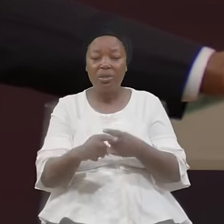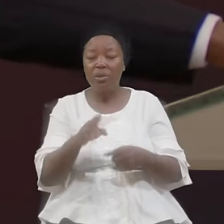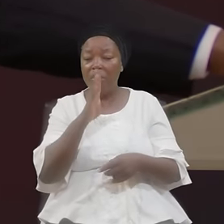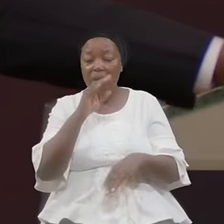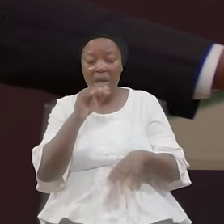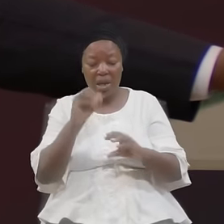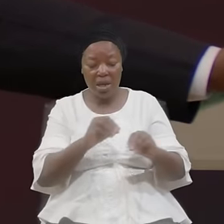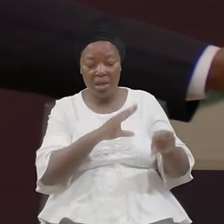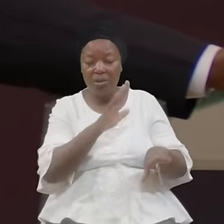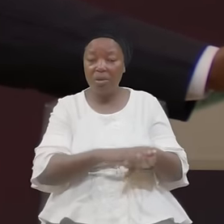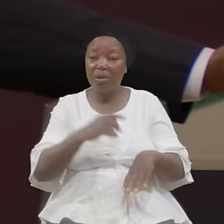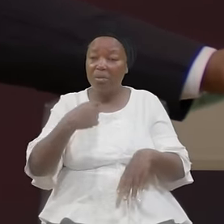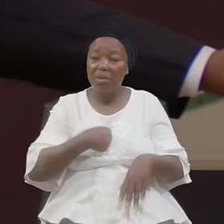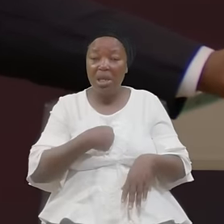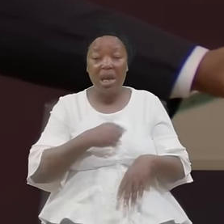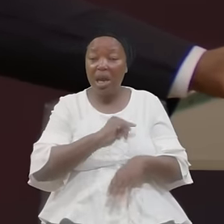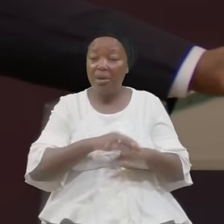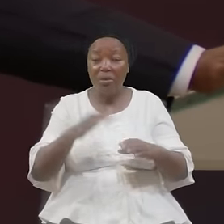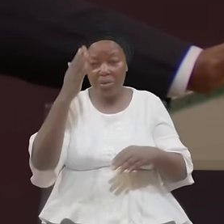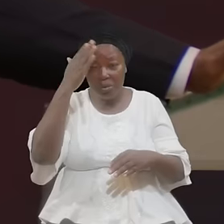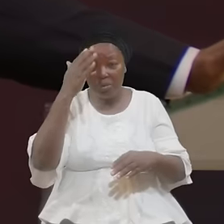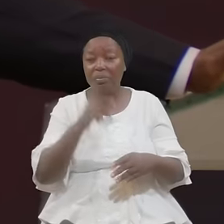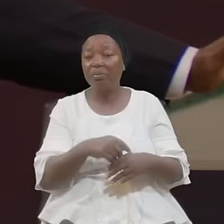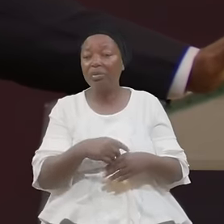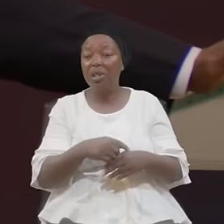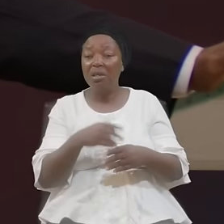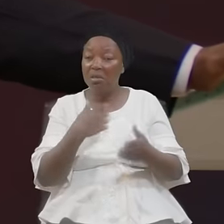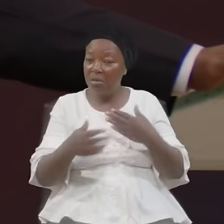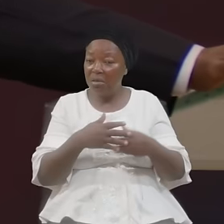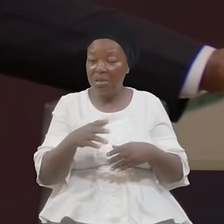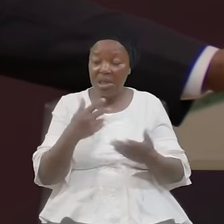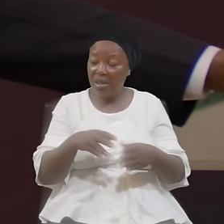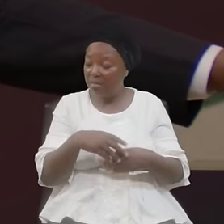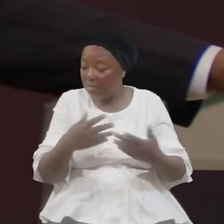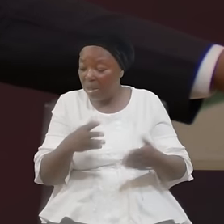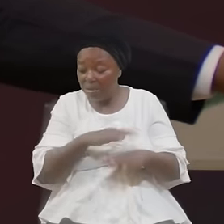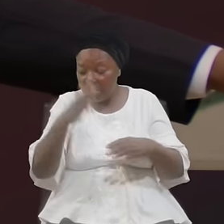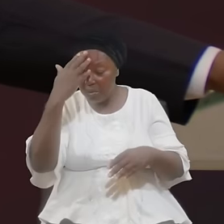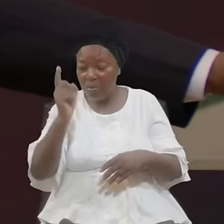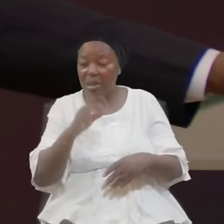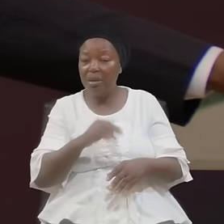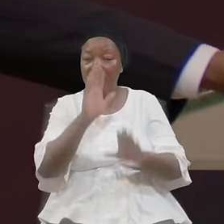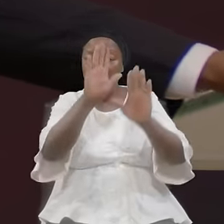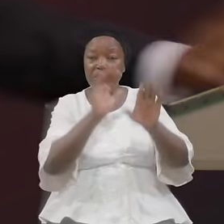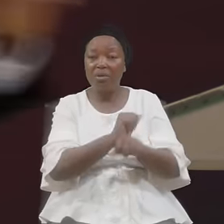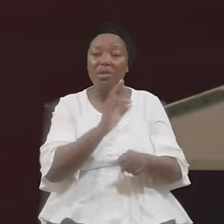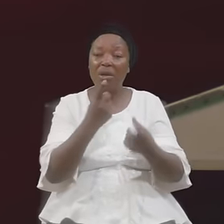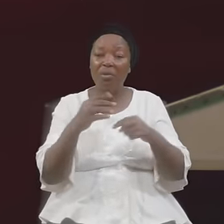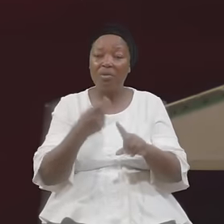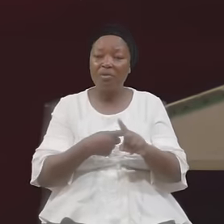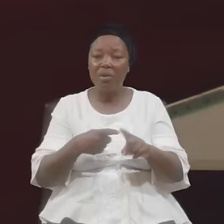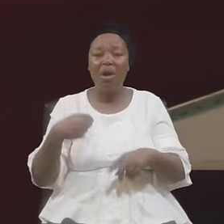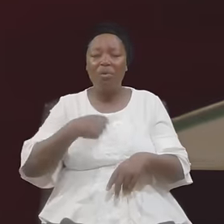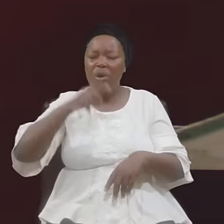On Me I Wouldn't Know Even If There Are Miracles I Wouldn't Know Where The Miracles Are Coming From We